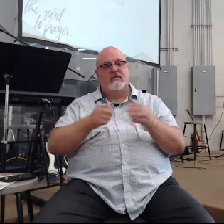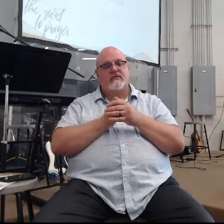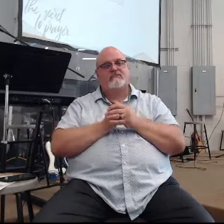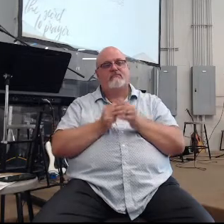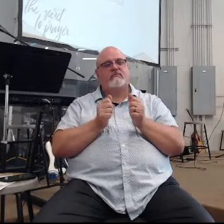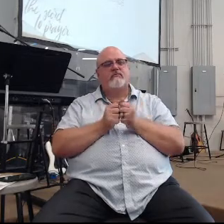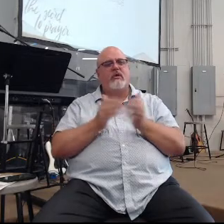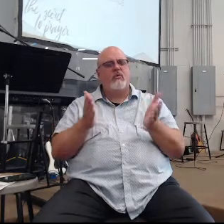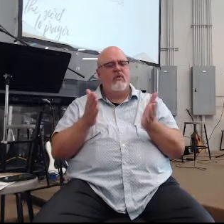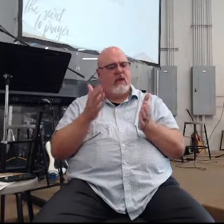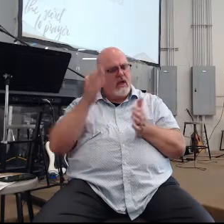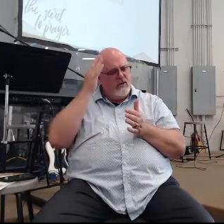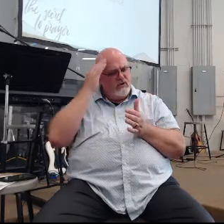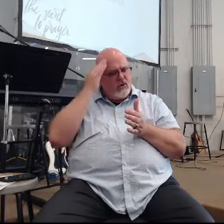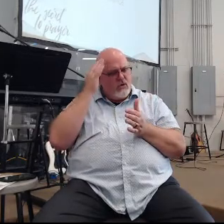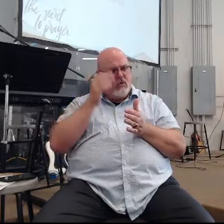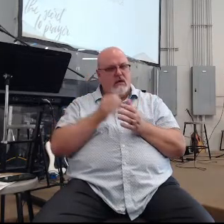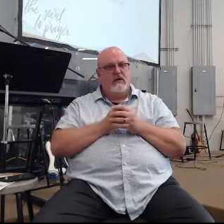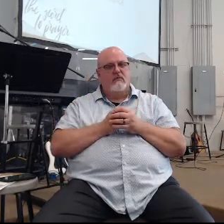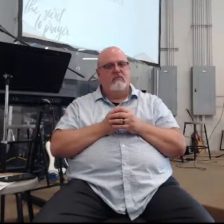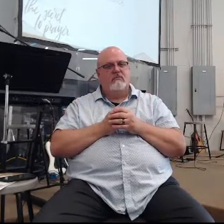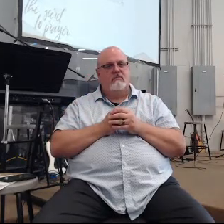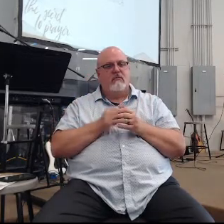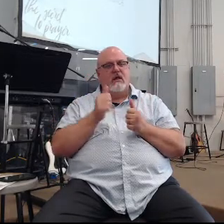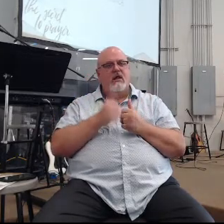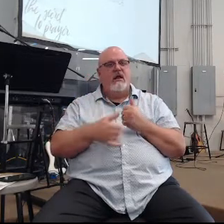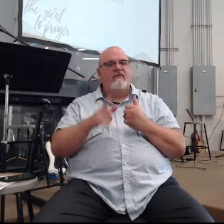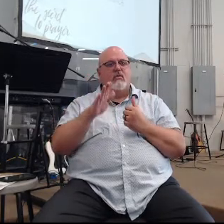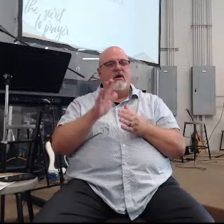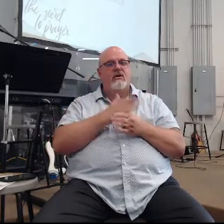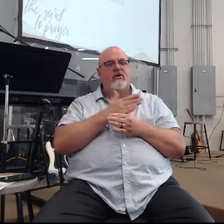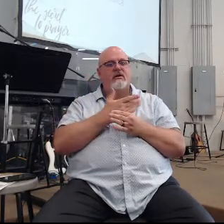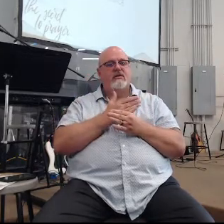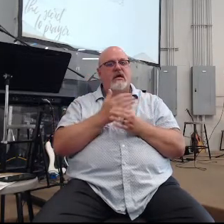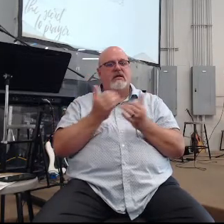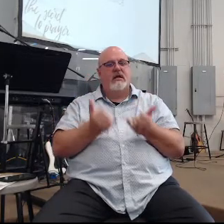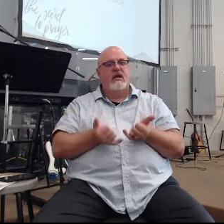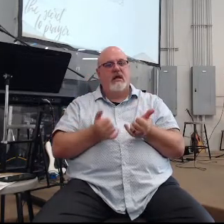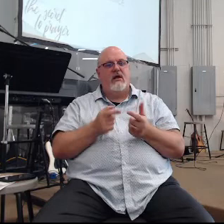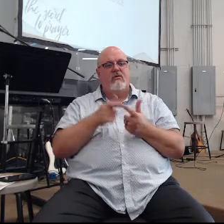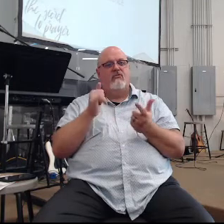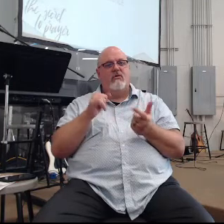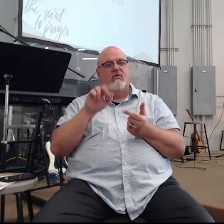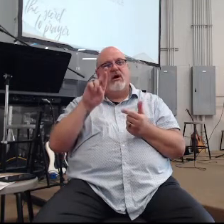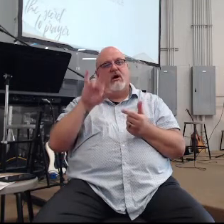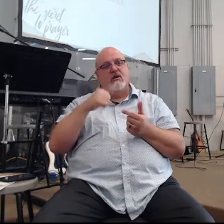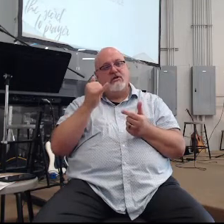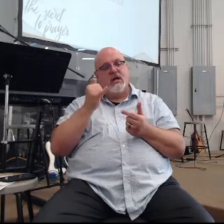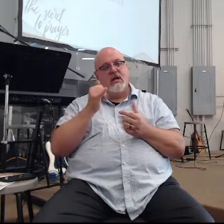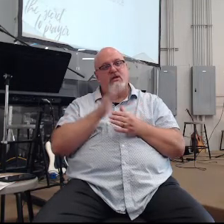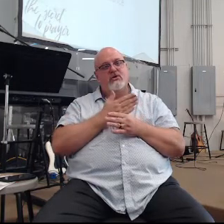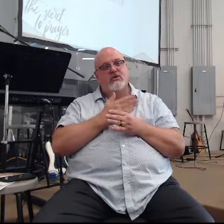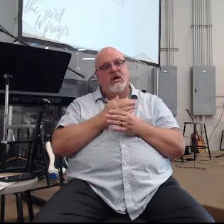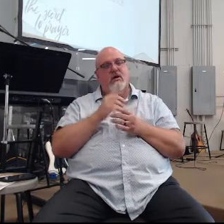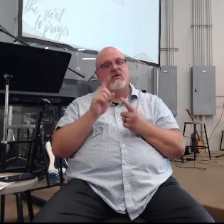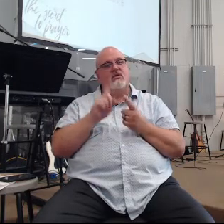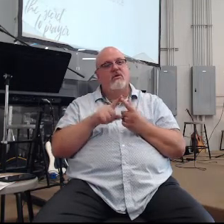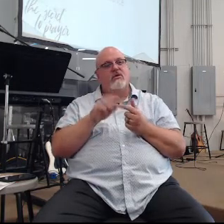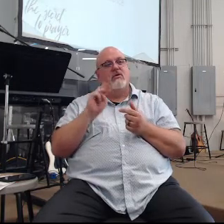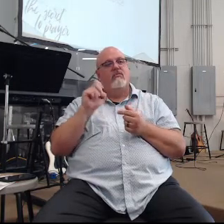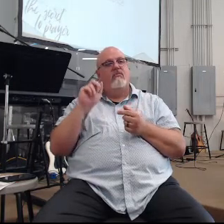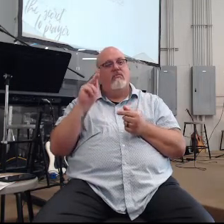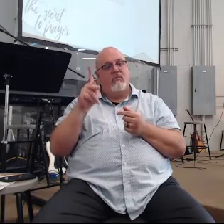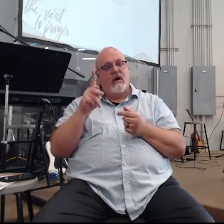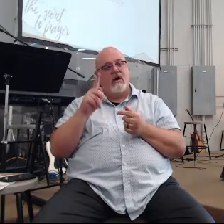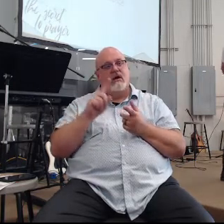without even knowing it everybody who has shared so far today from RJ who shared about the d-groups to Mark